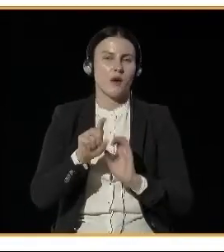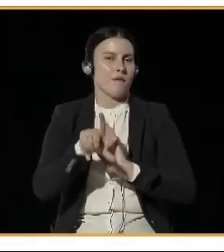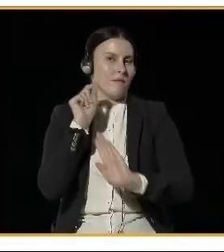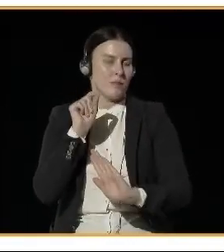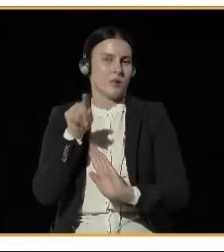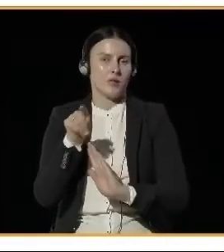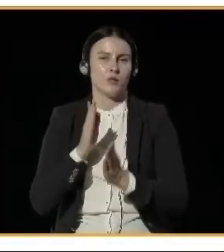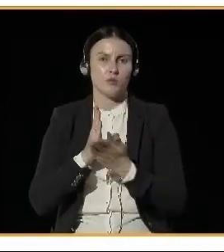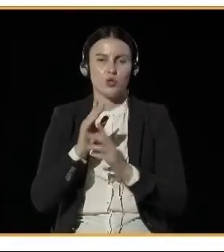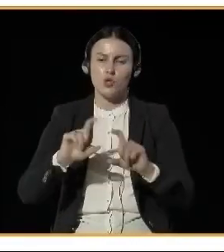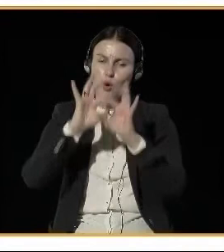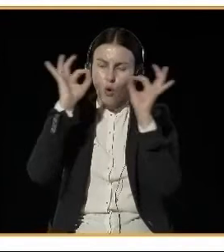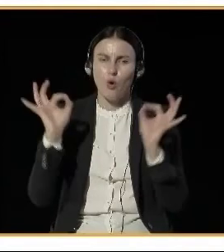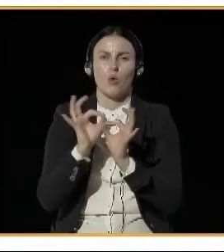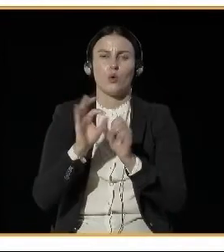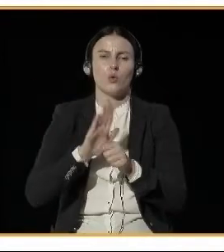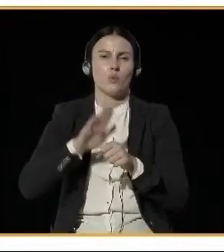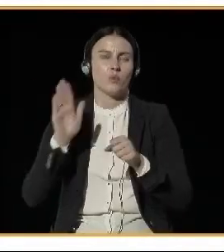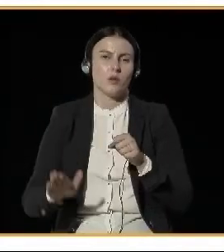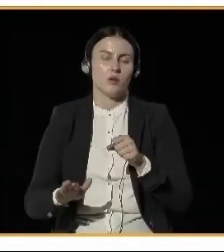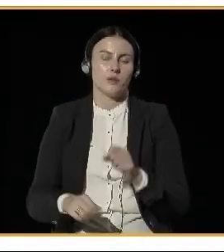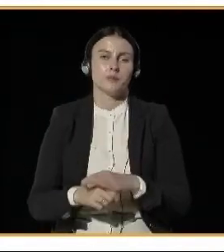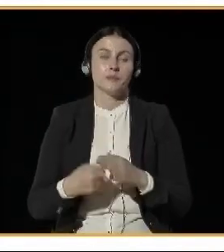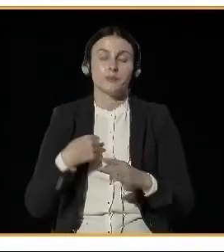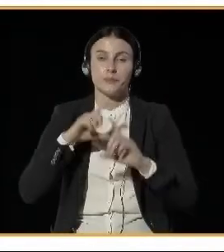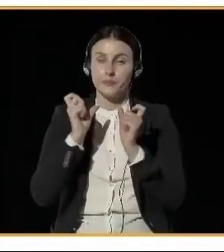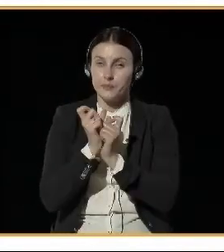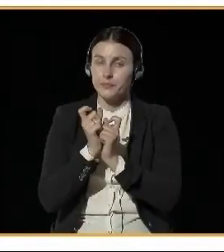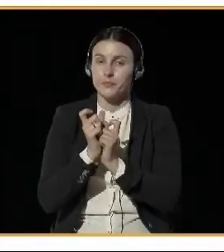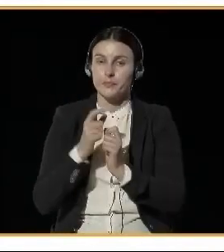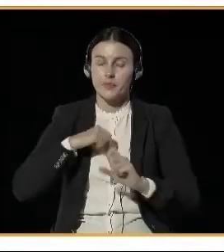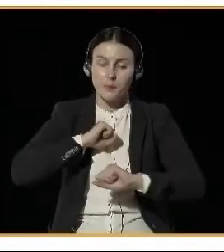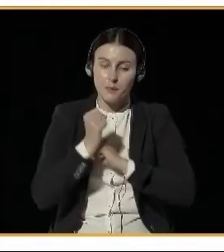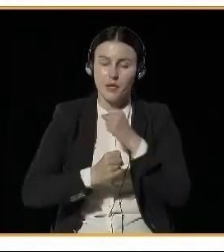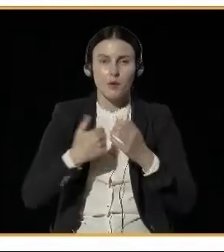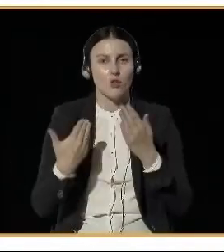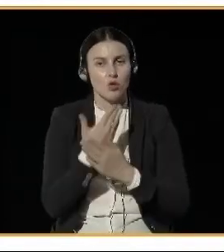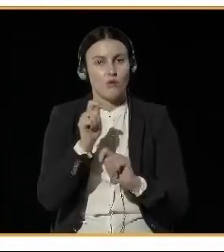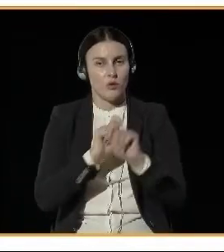We worked on the solution and we called it toolbox.